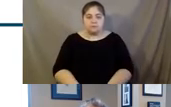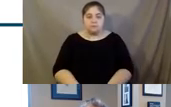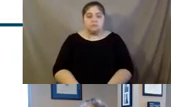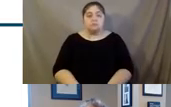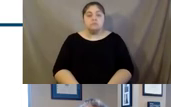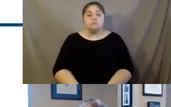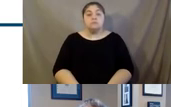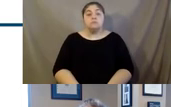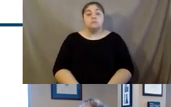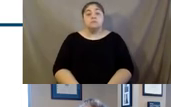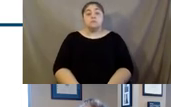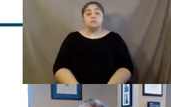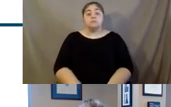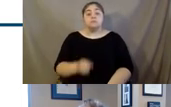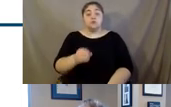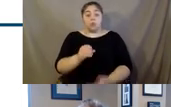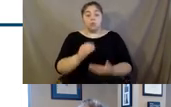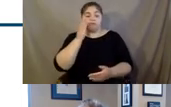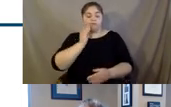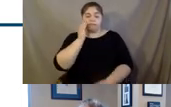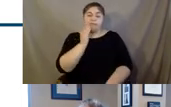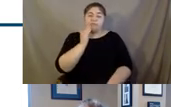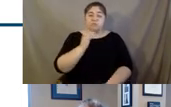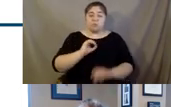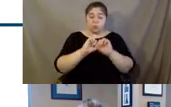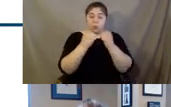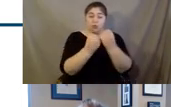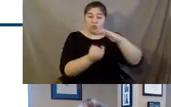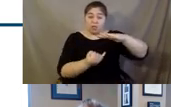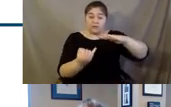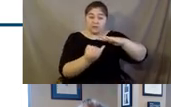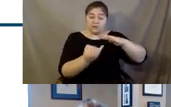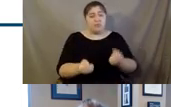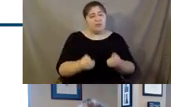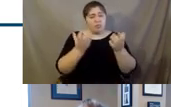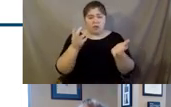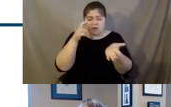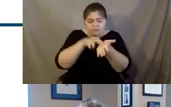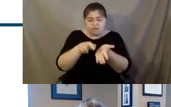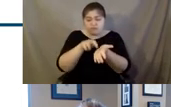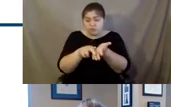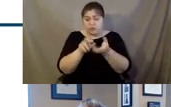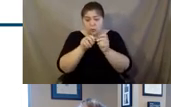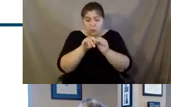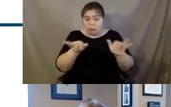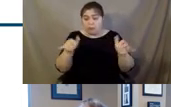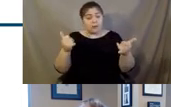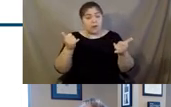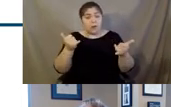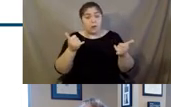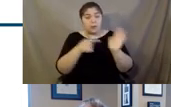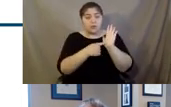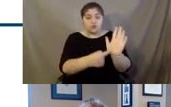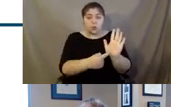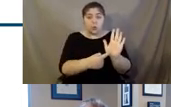And so being socially isolated, there's a lot of research coming out now that shows that being